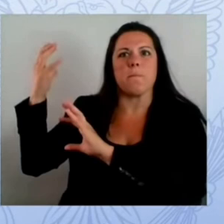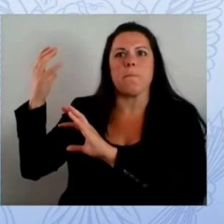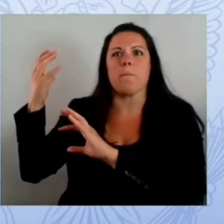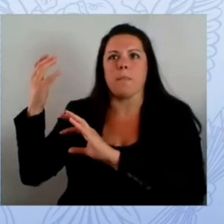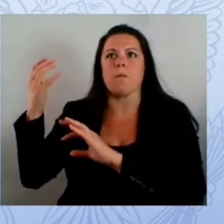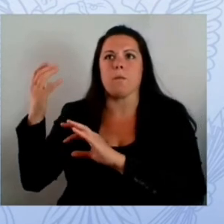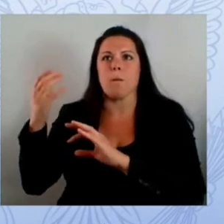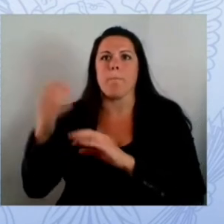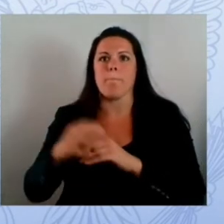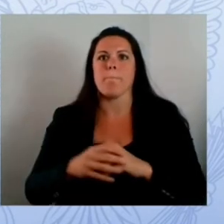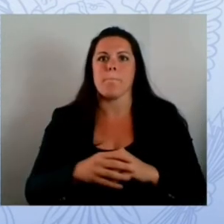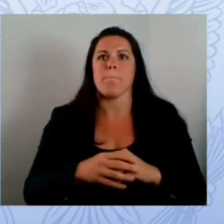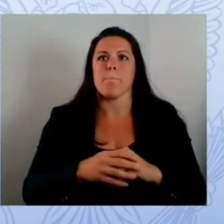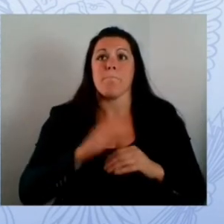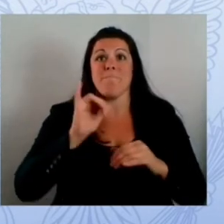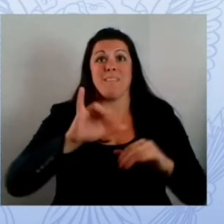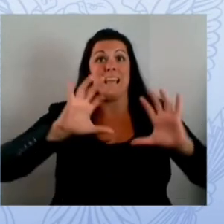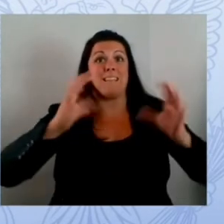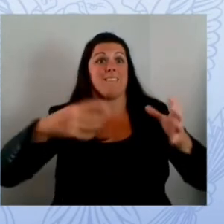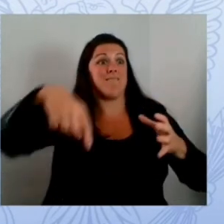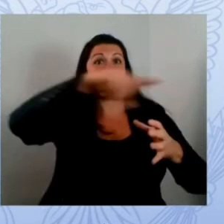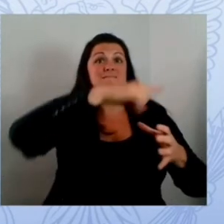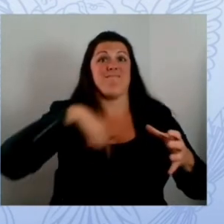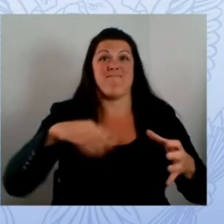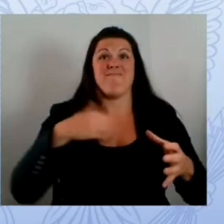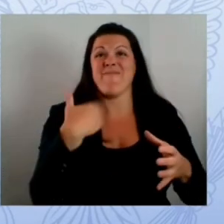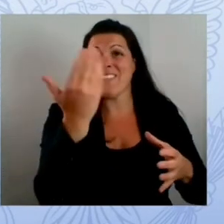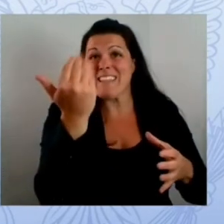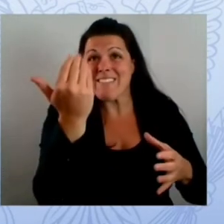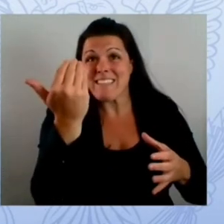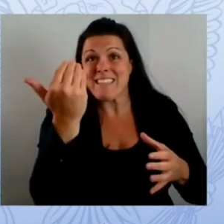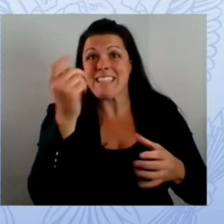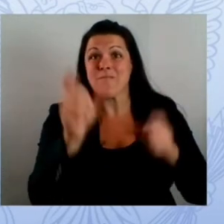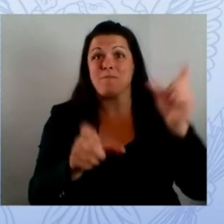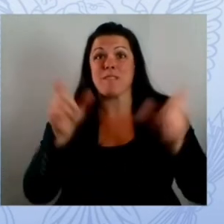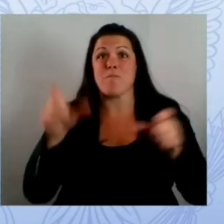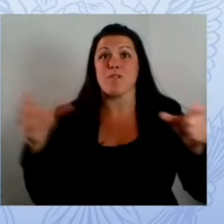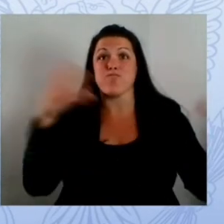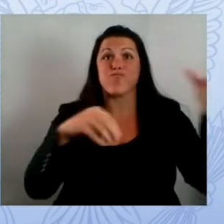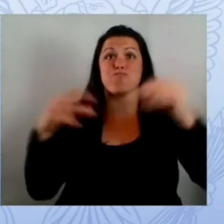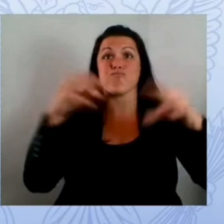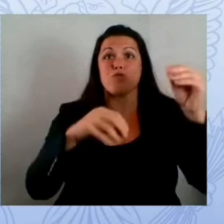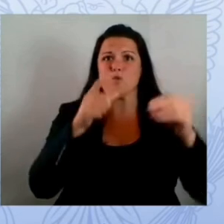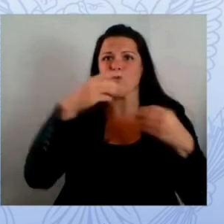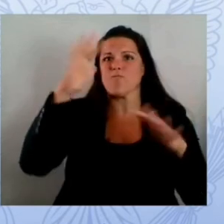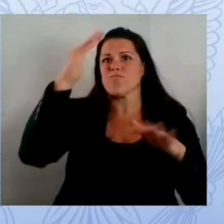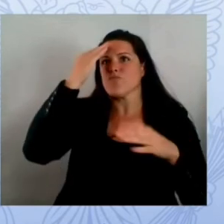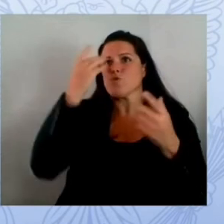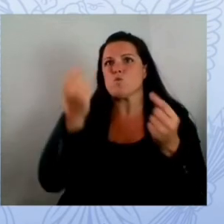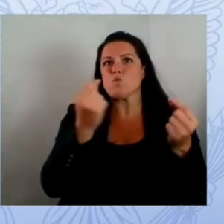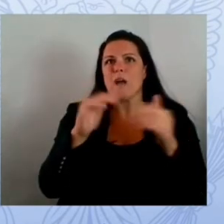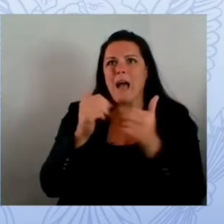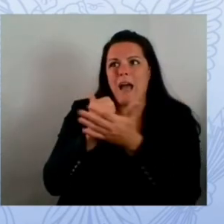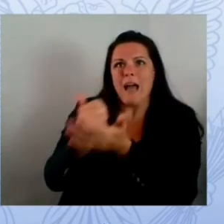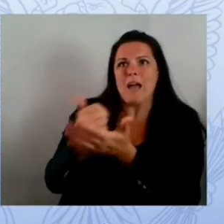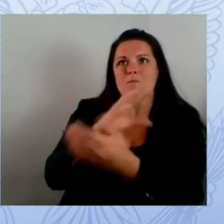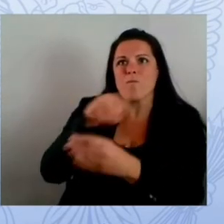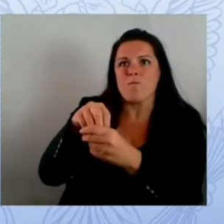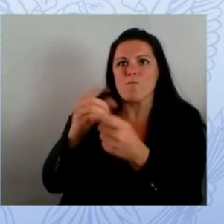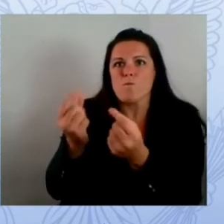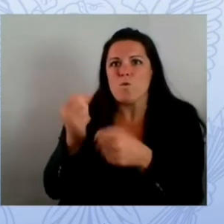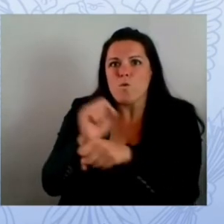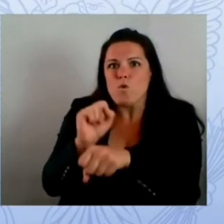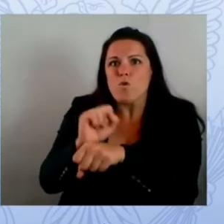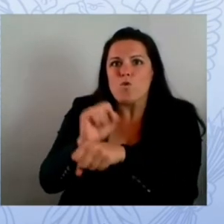immediately side side by side with our partners from the school district and it matters in multiple ways